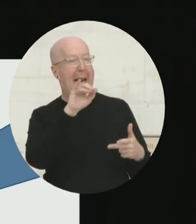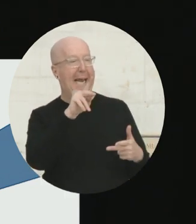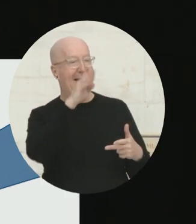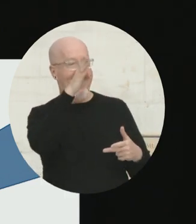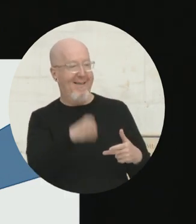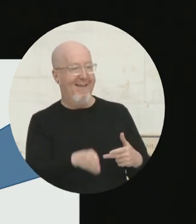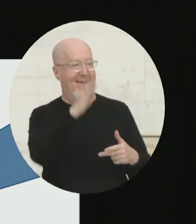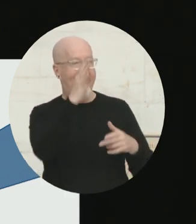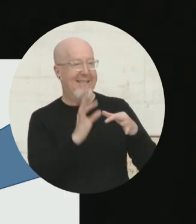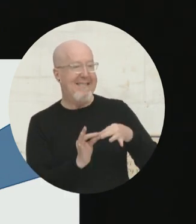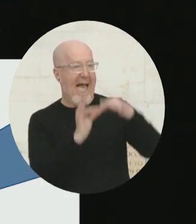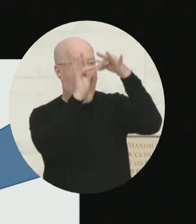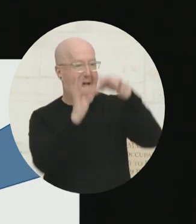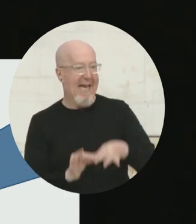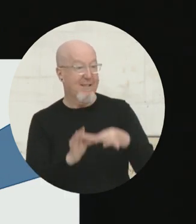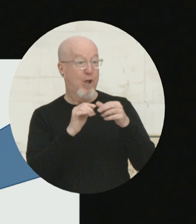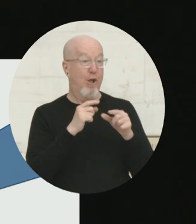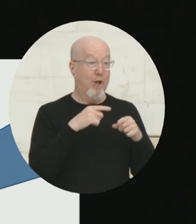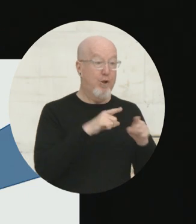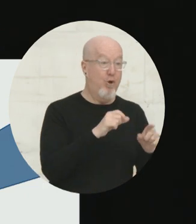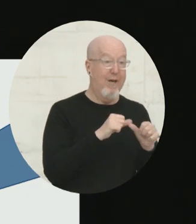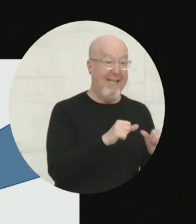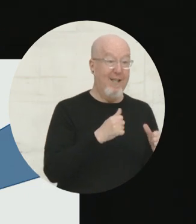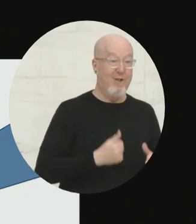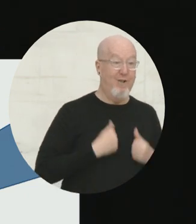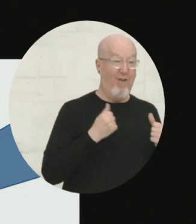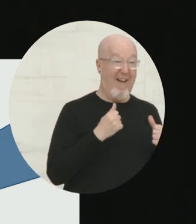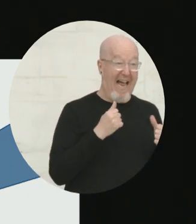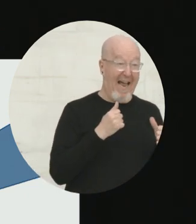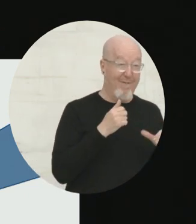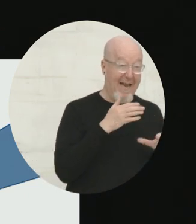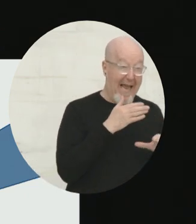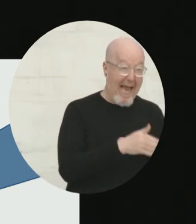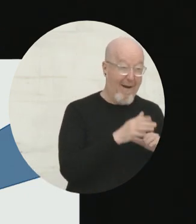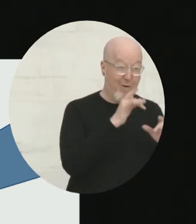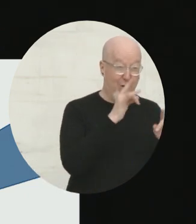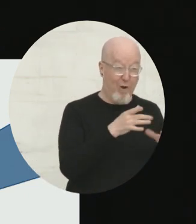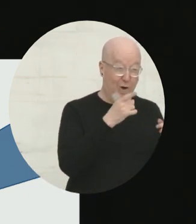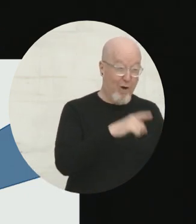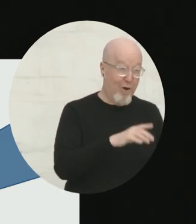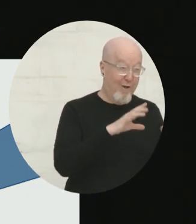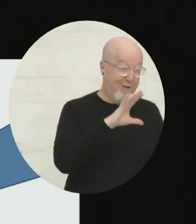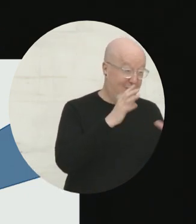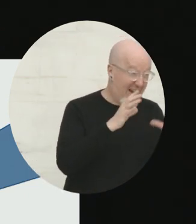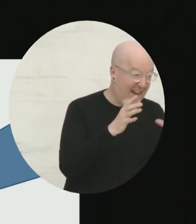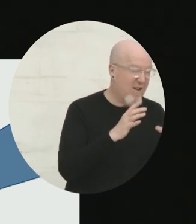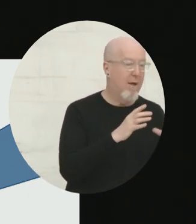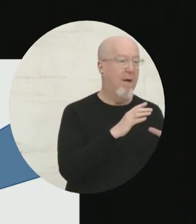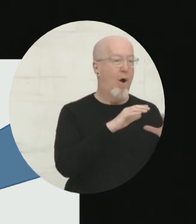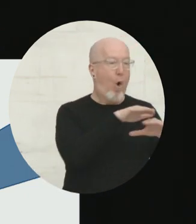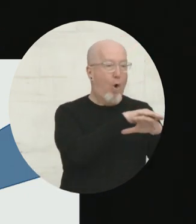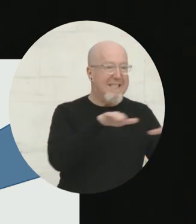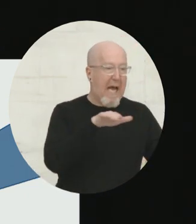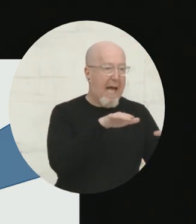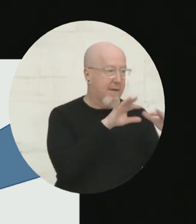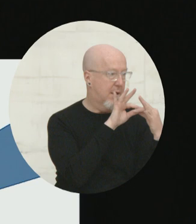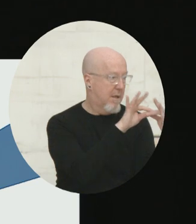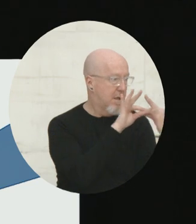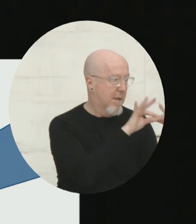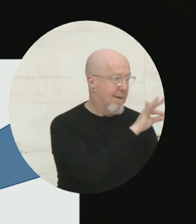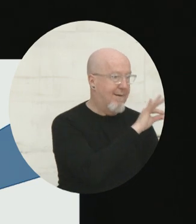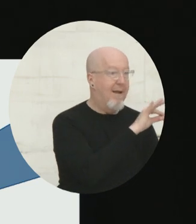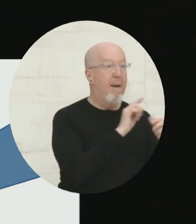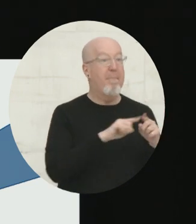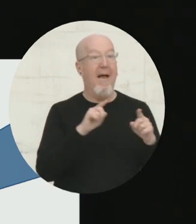disaster, what drove survival came from horizontal connections. In the longer term, the process of recovery came from vertical ties.